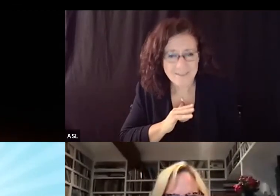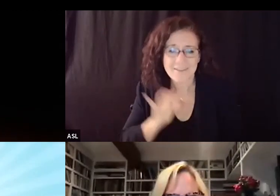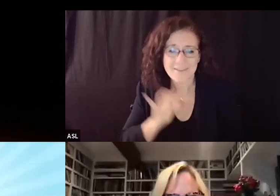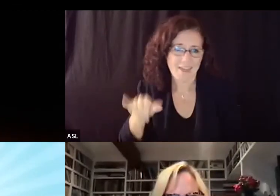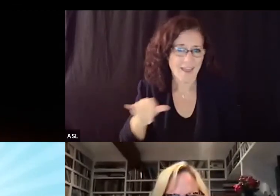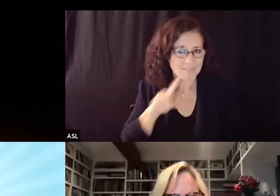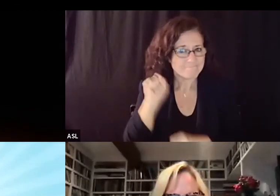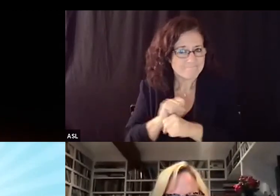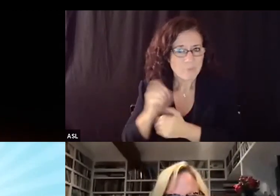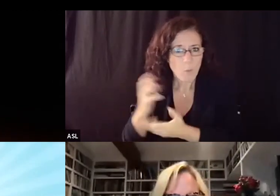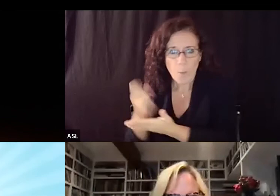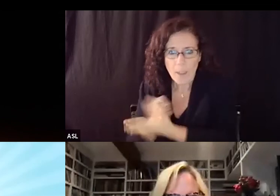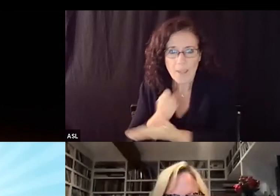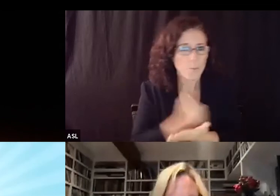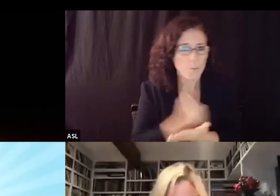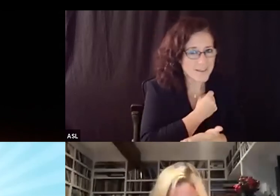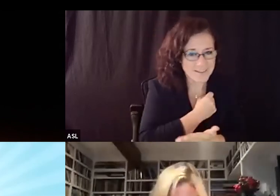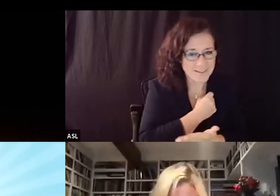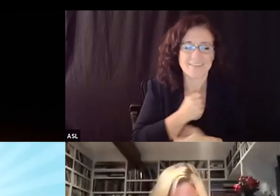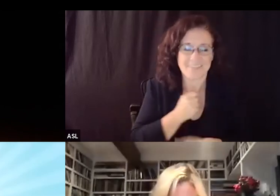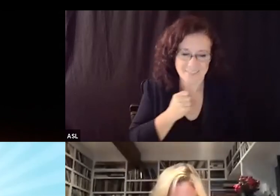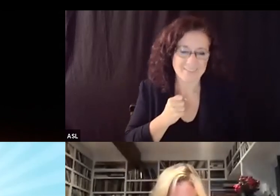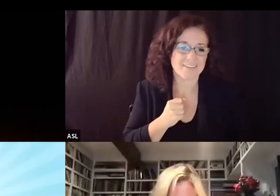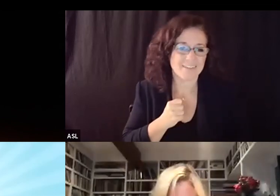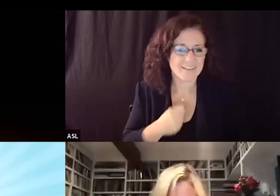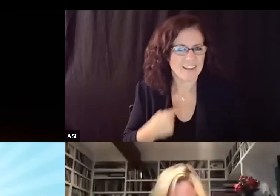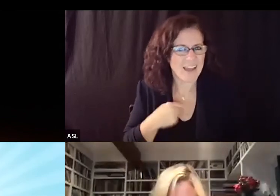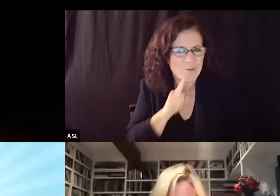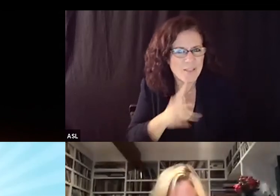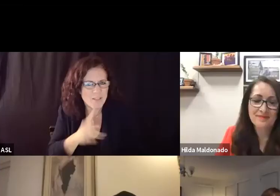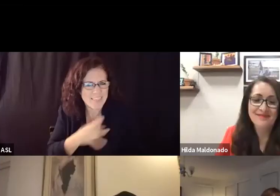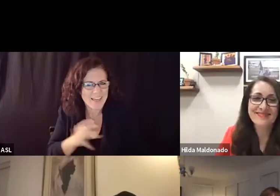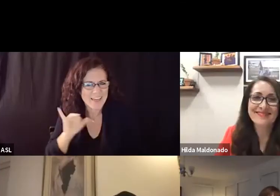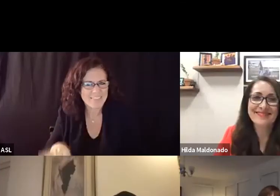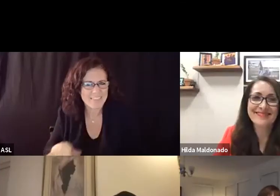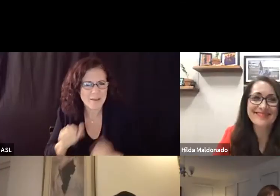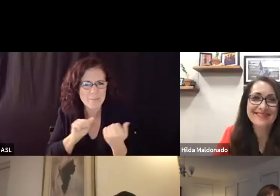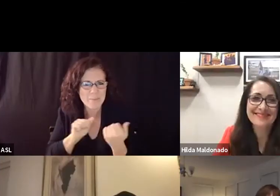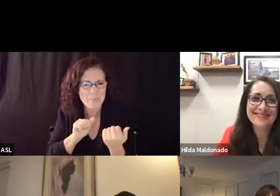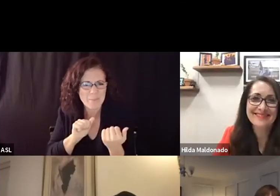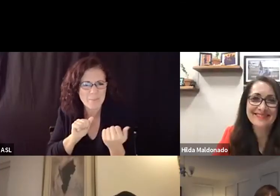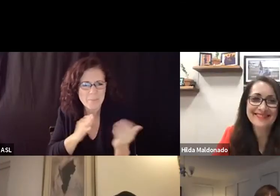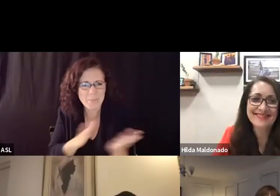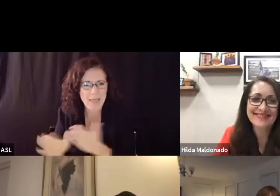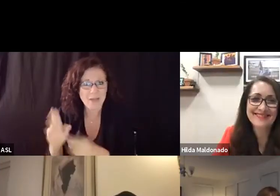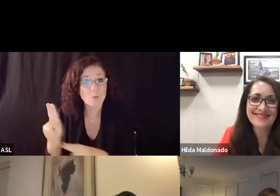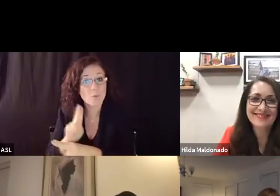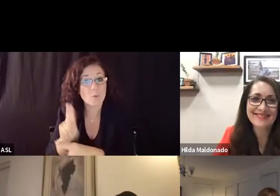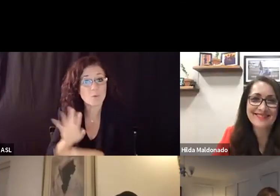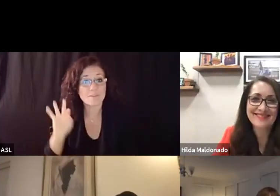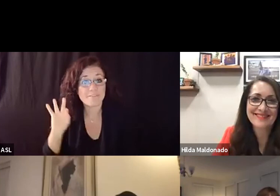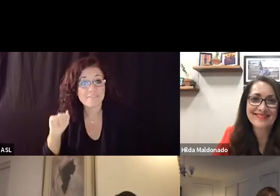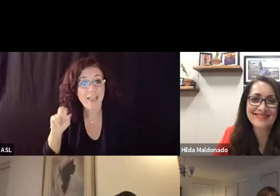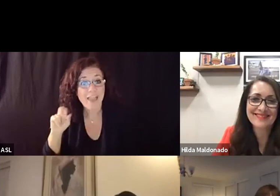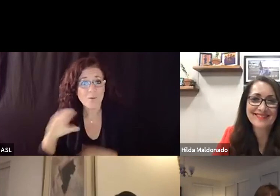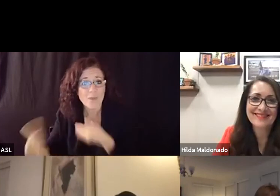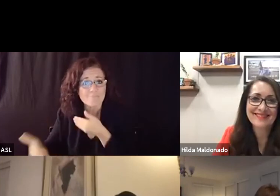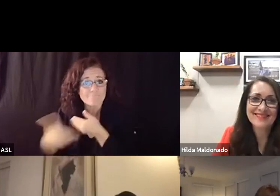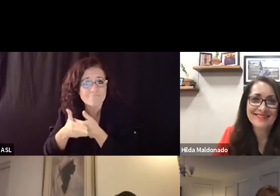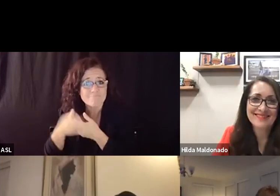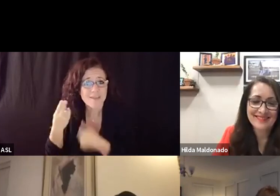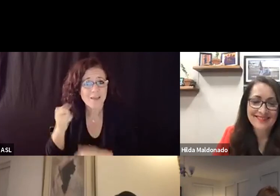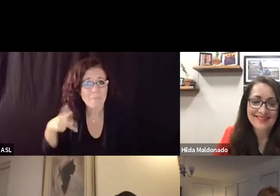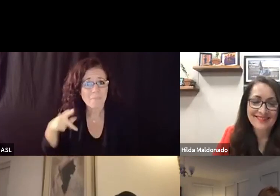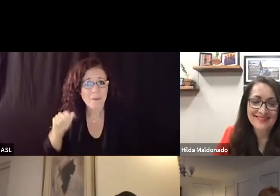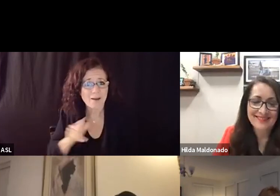-win on every level and i really like the macgyver approach to sort of outfitting box fans with hepa filters